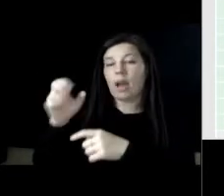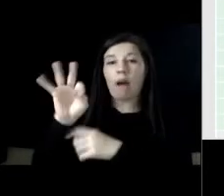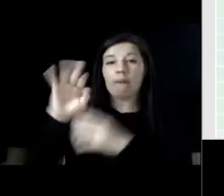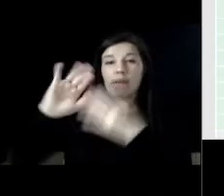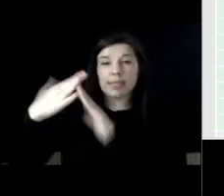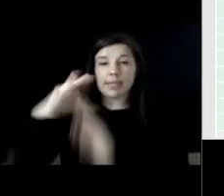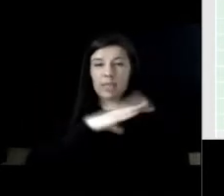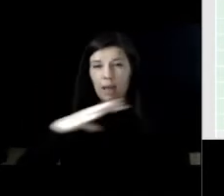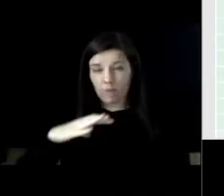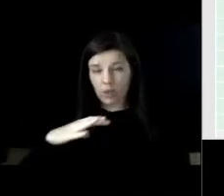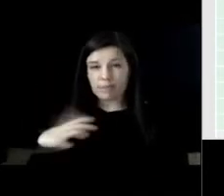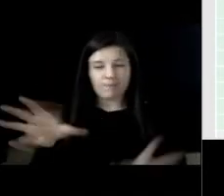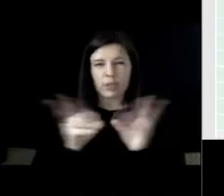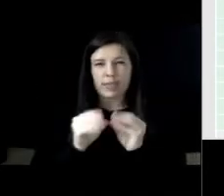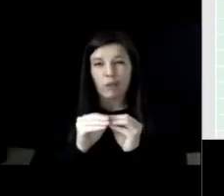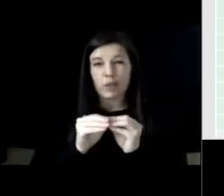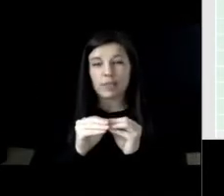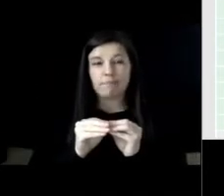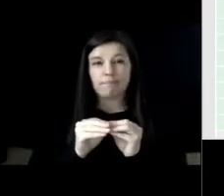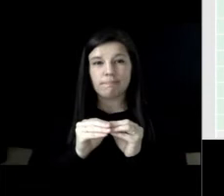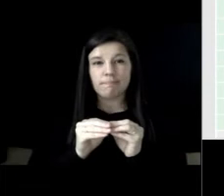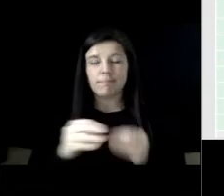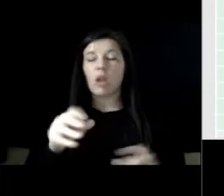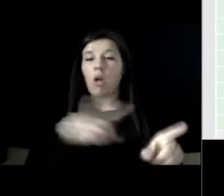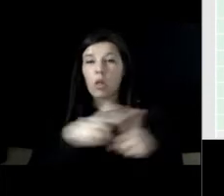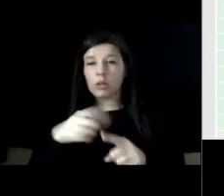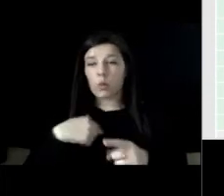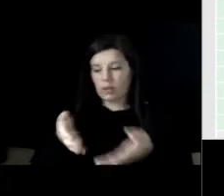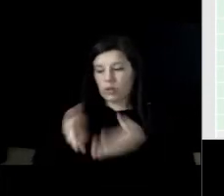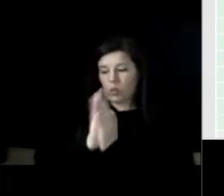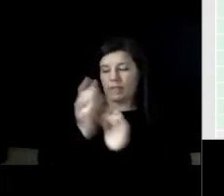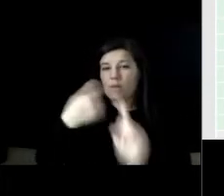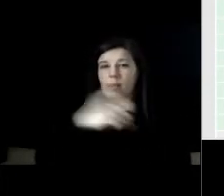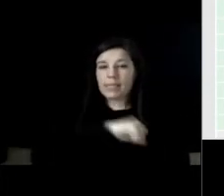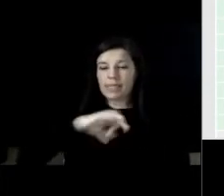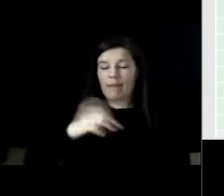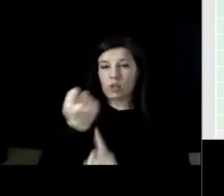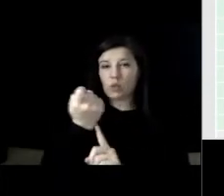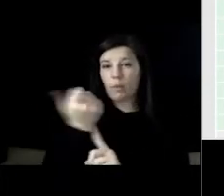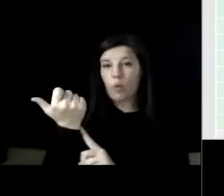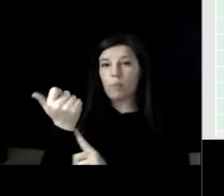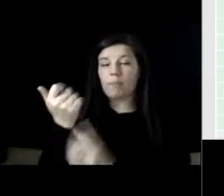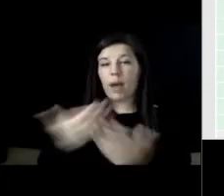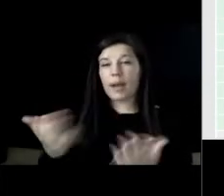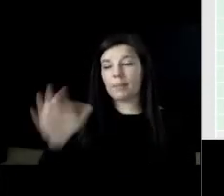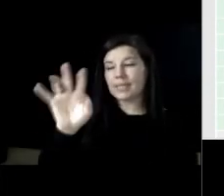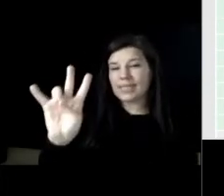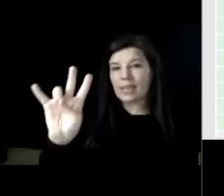um and i was requested from staff to remove item 7b let me pull that up